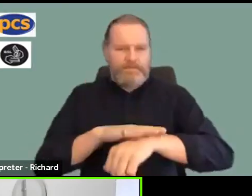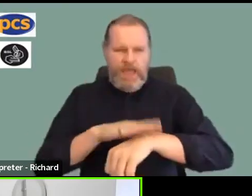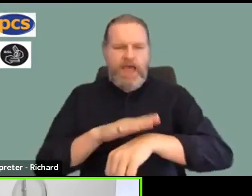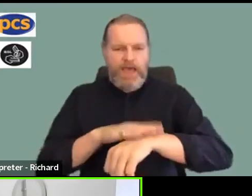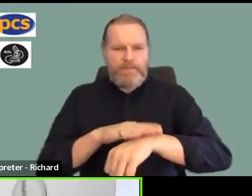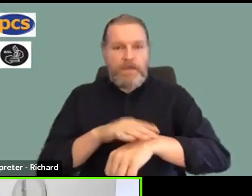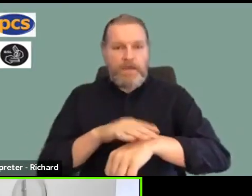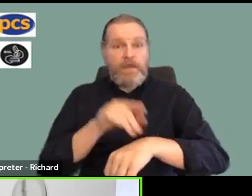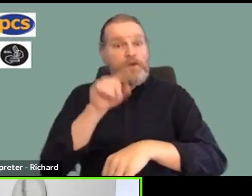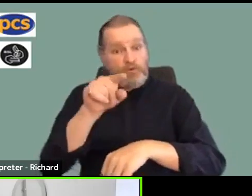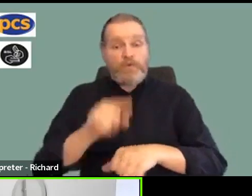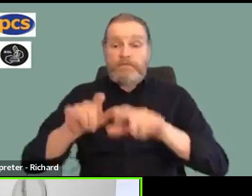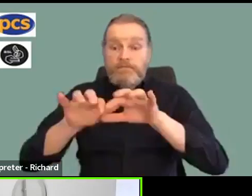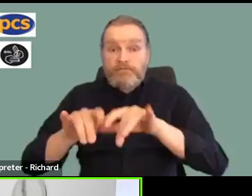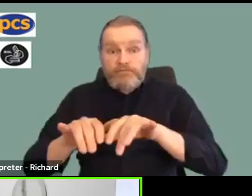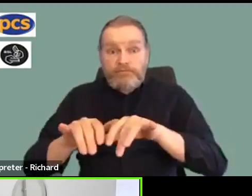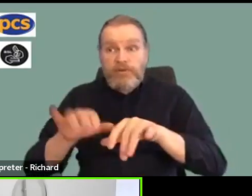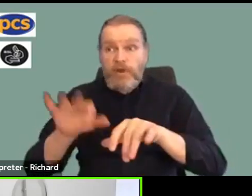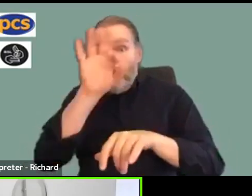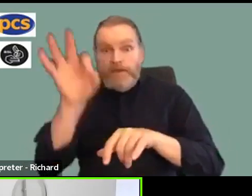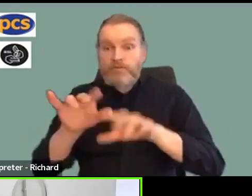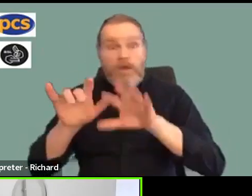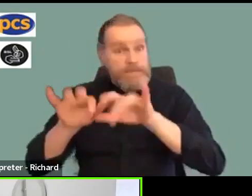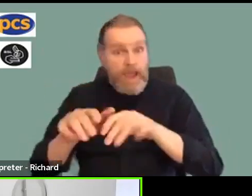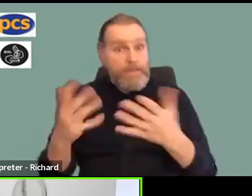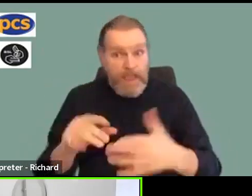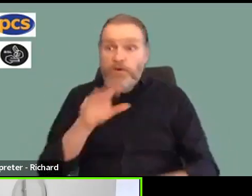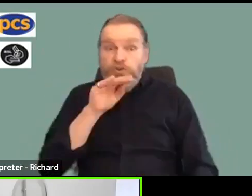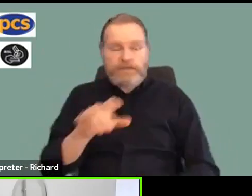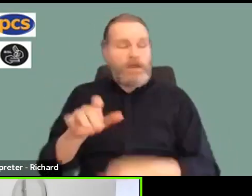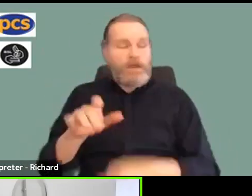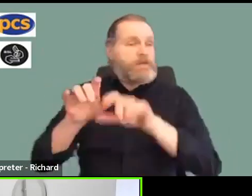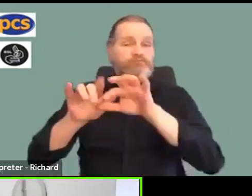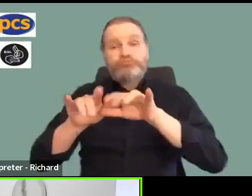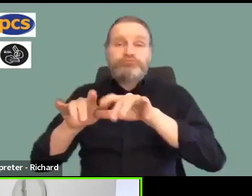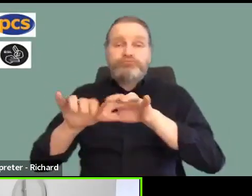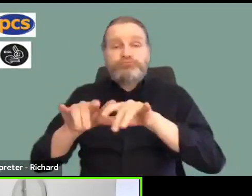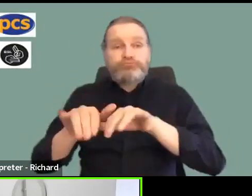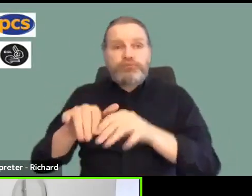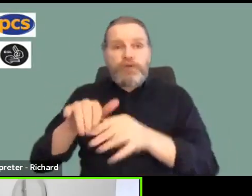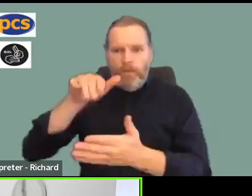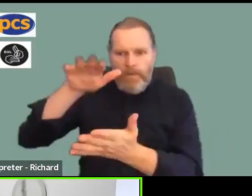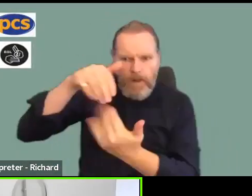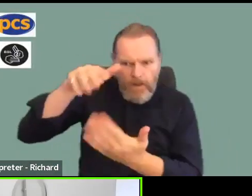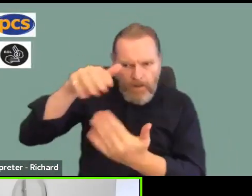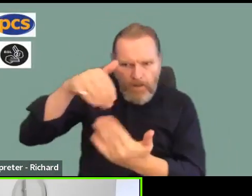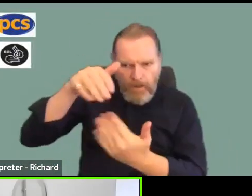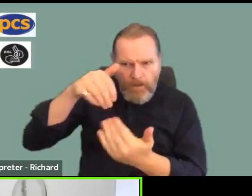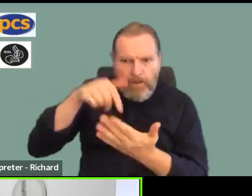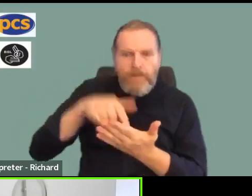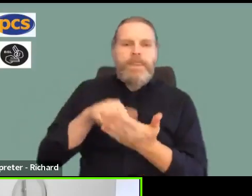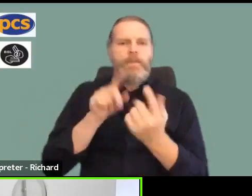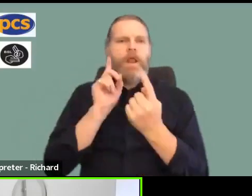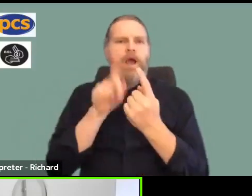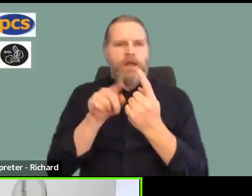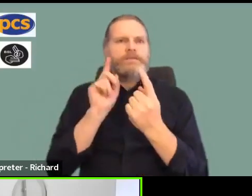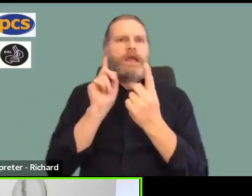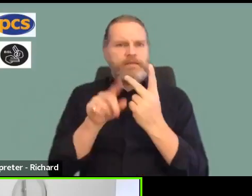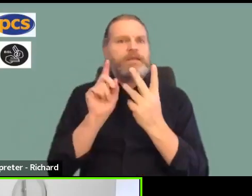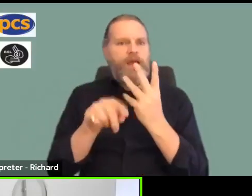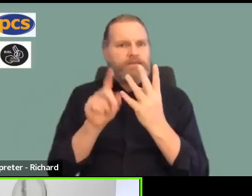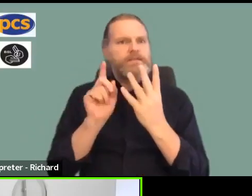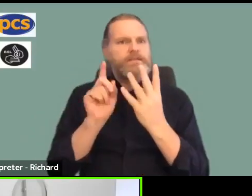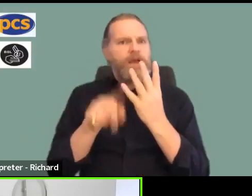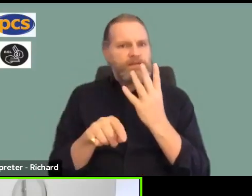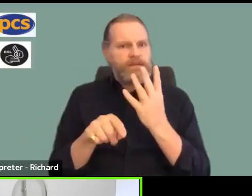chat, start doing that. if you've got questions lined up and then we'll gather as many of those and I'll get through them as best I can. So without any